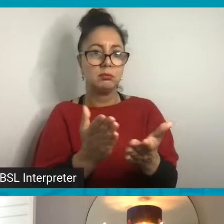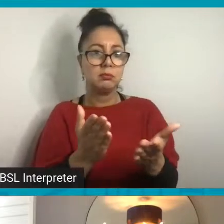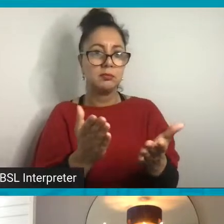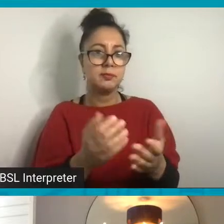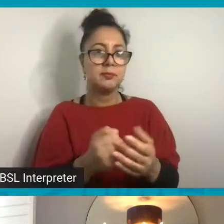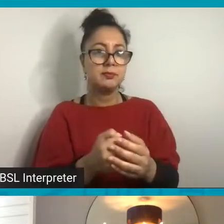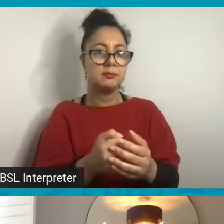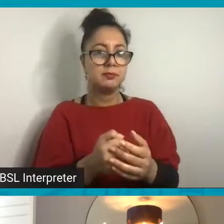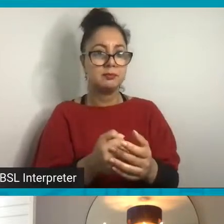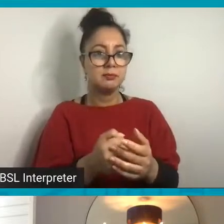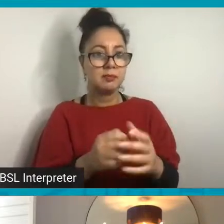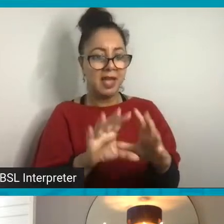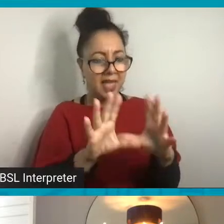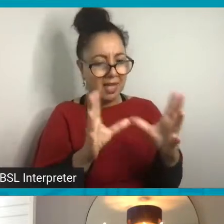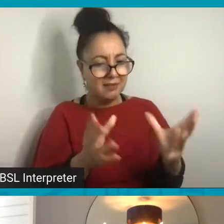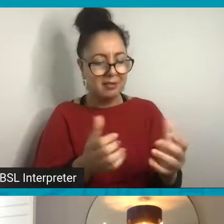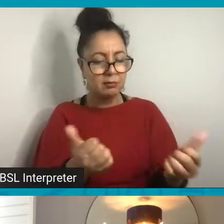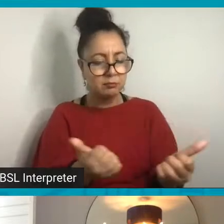that you're getting everything.